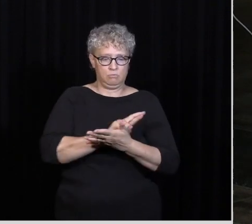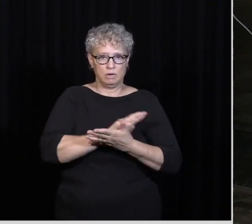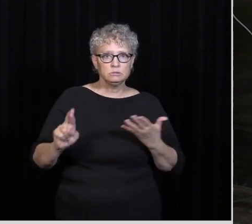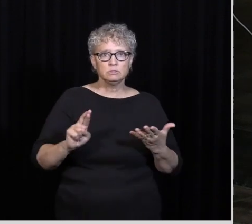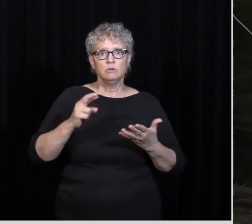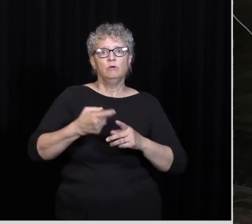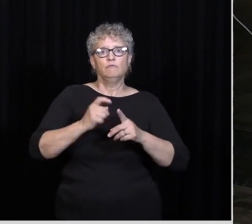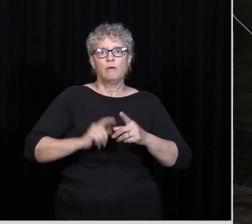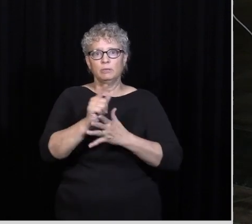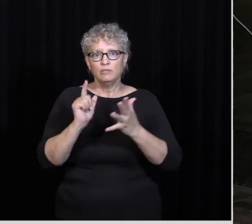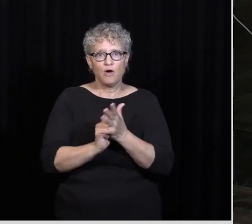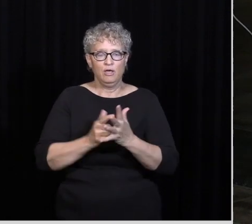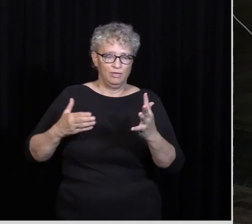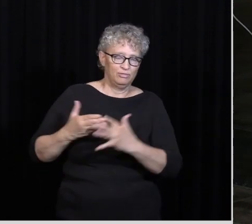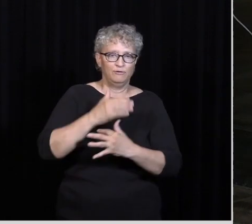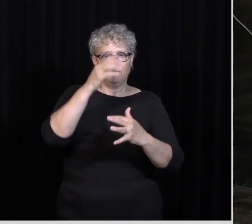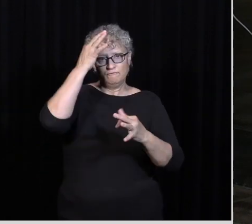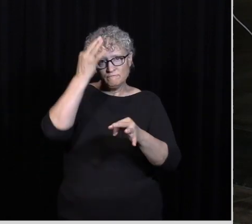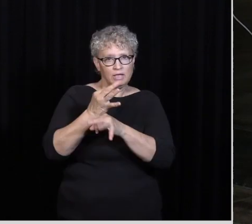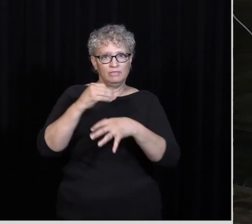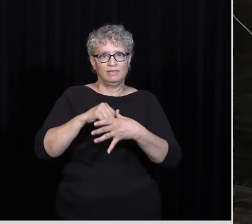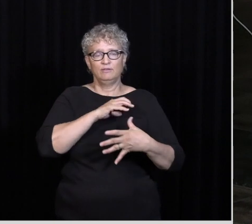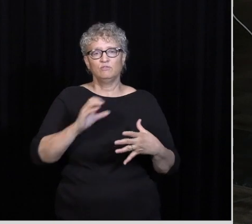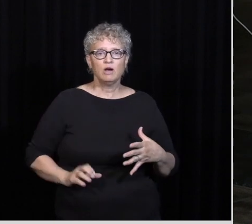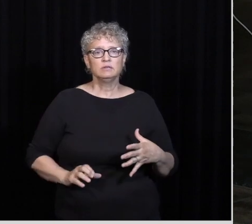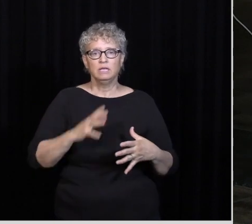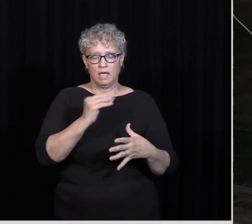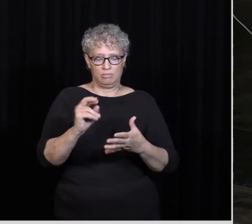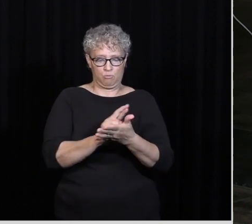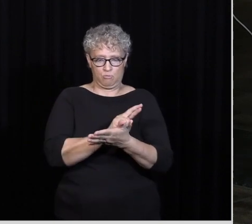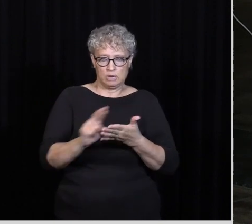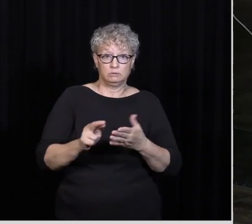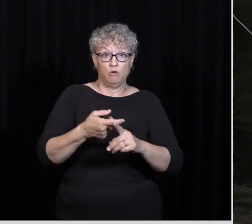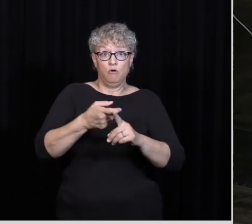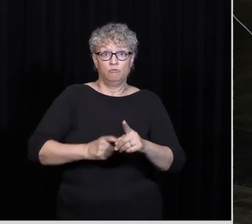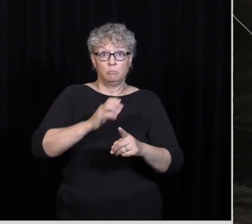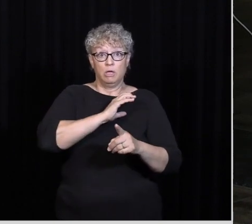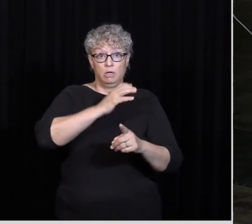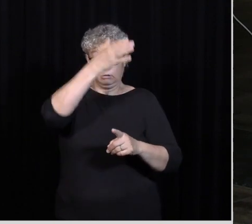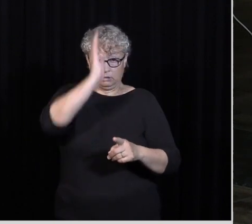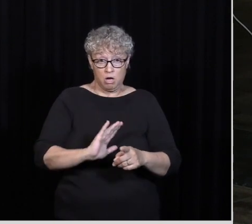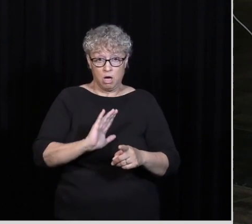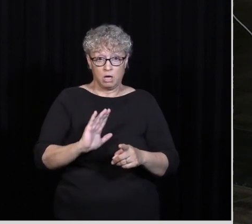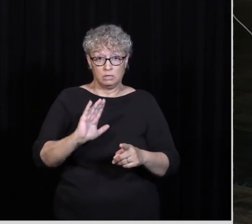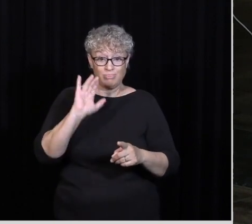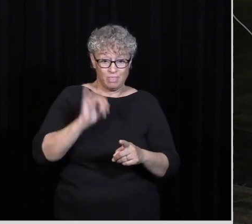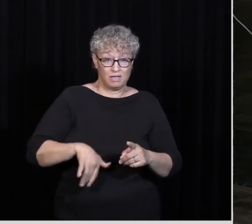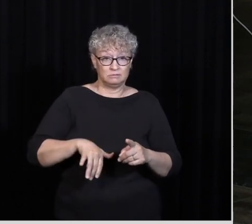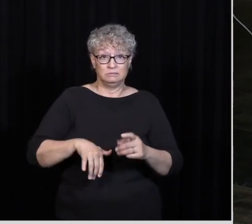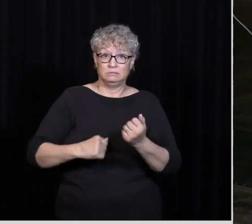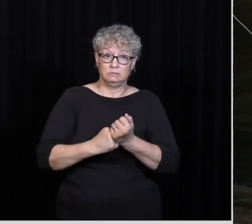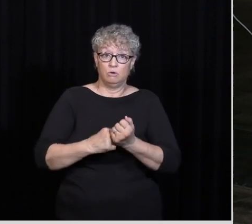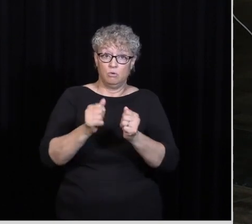But that which is Through faith in Christ The righteousness That comes from God On the basis Of faith